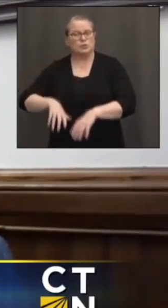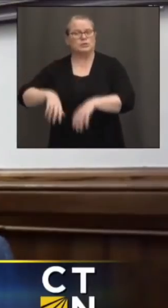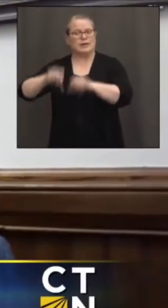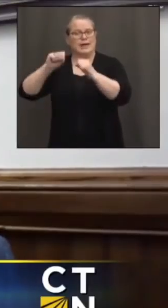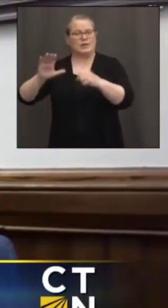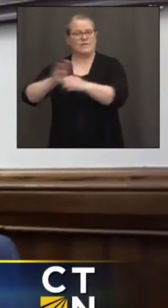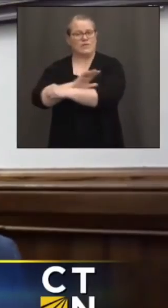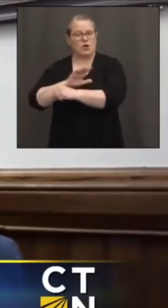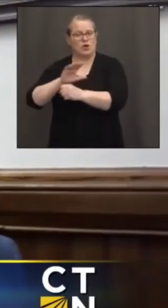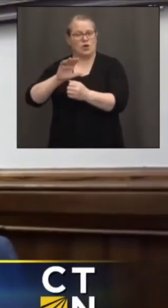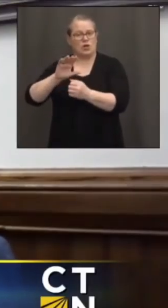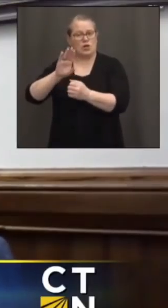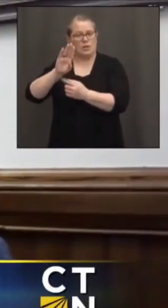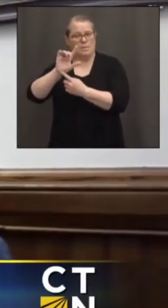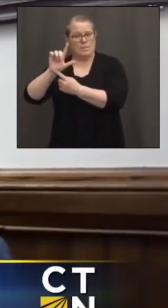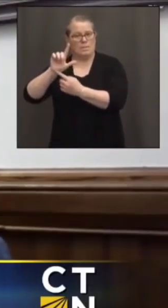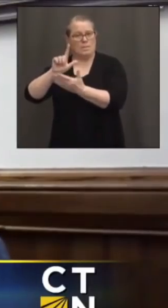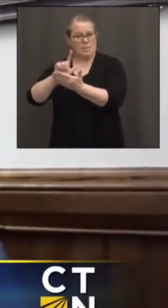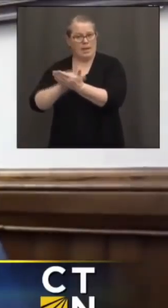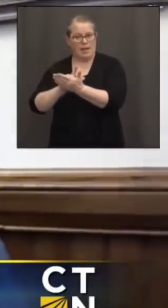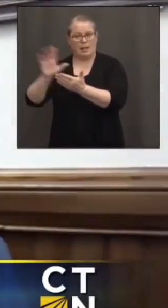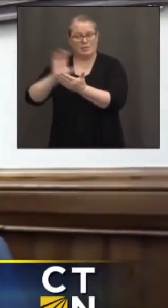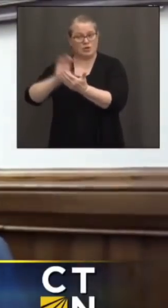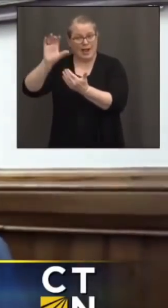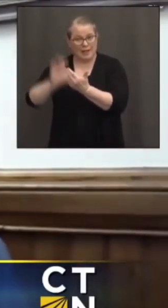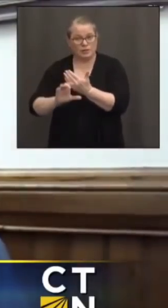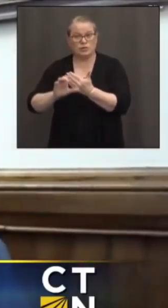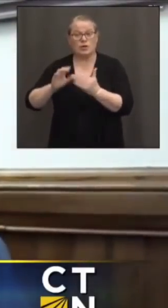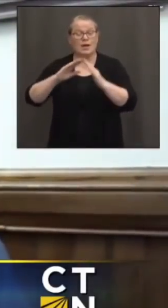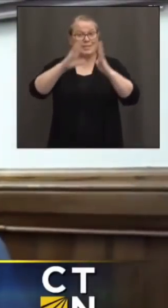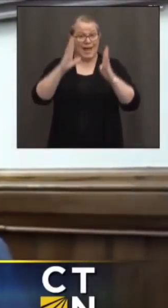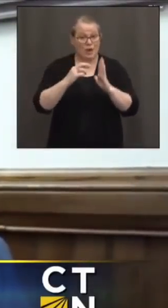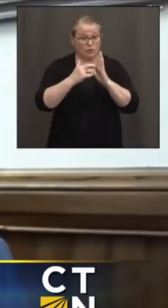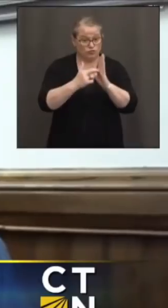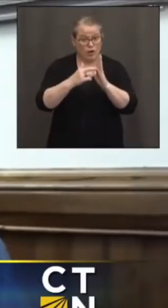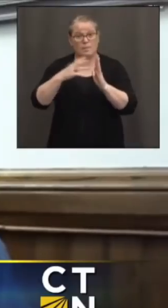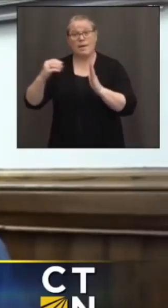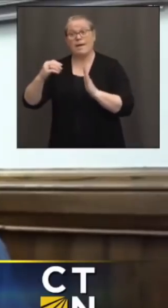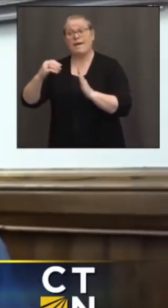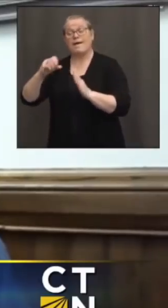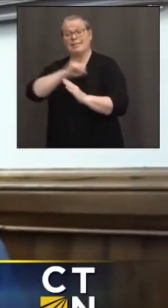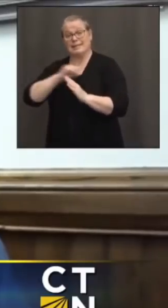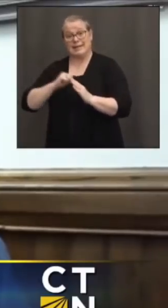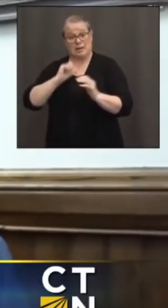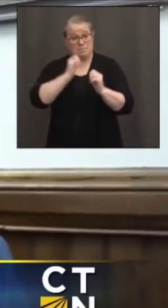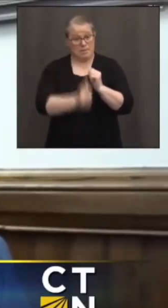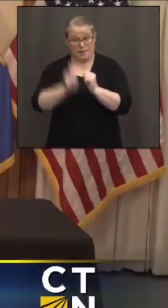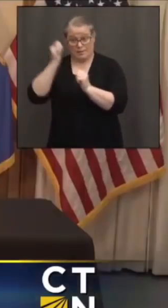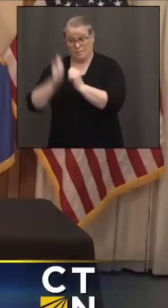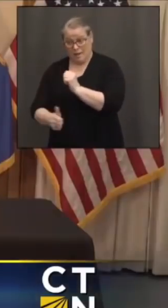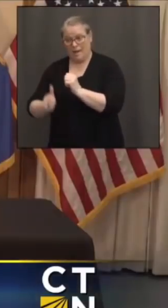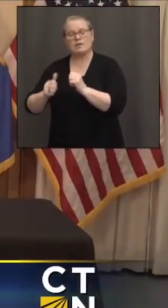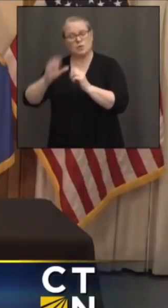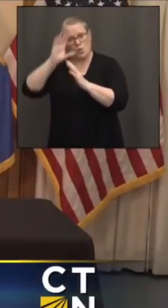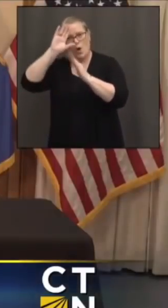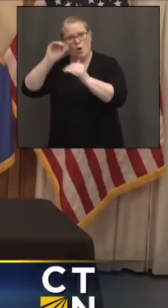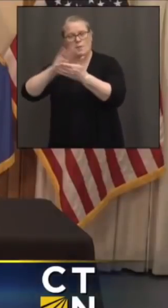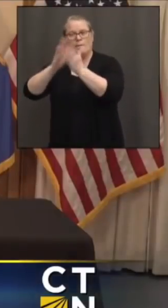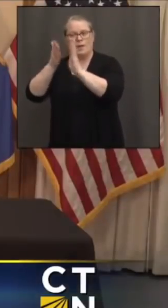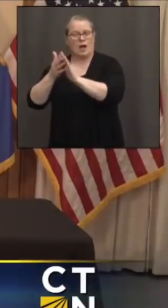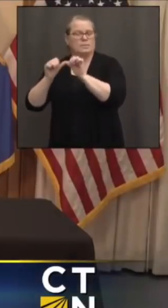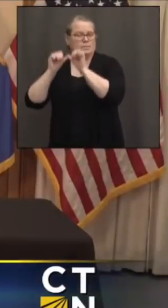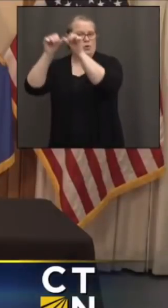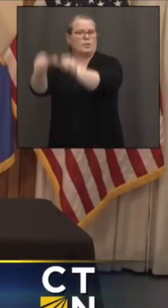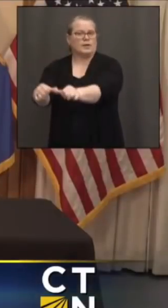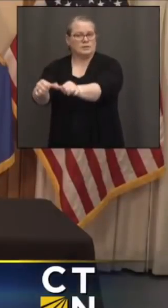calendars. They'll pass both the House and the Senate. But as the governor stated, he wants to make it permanent. So we look forward to a bill getting to his desk. Well, I guess